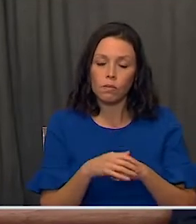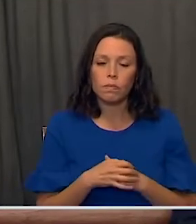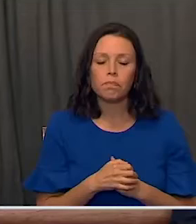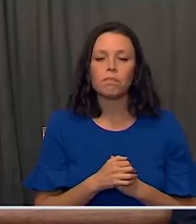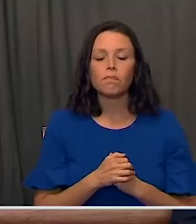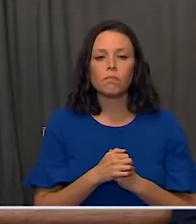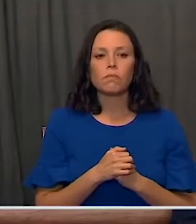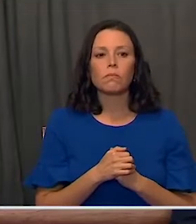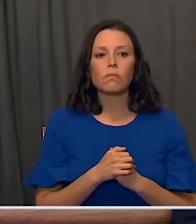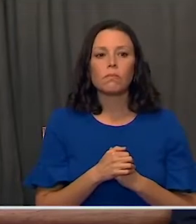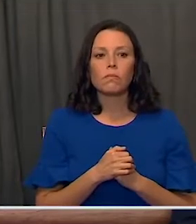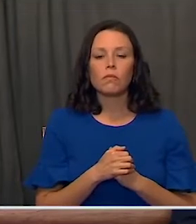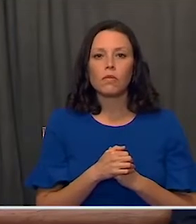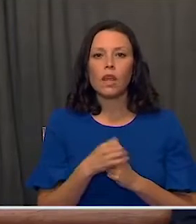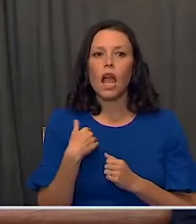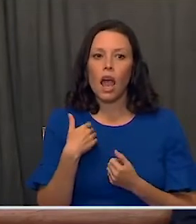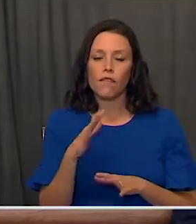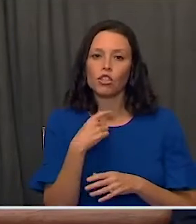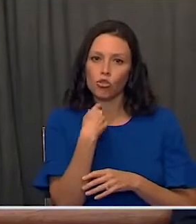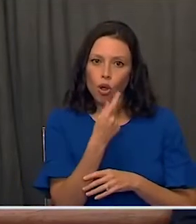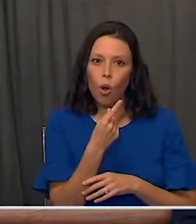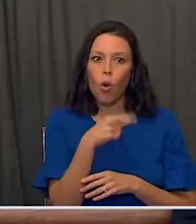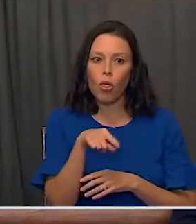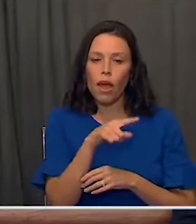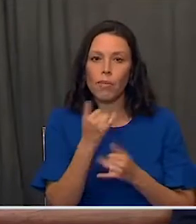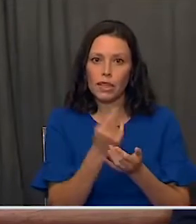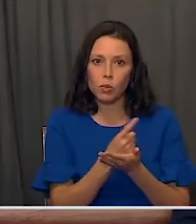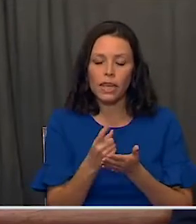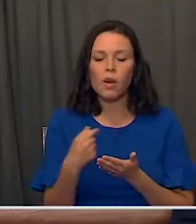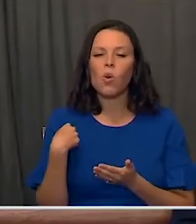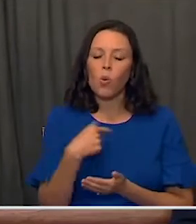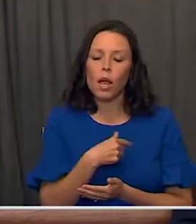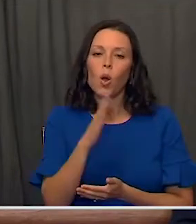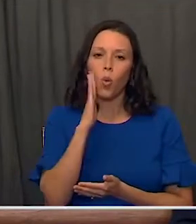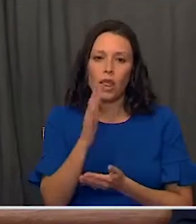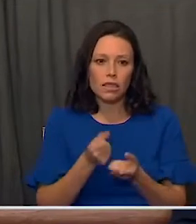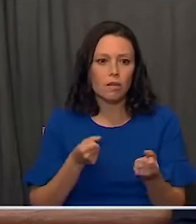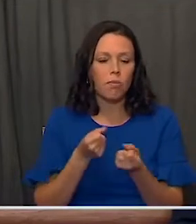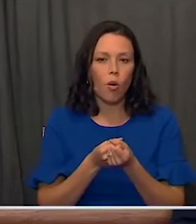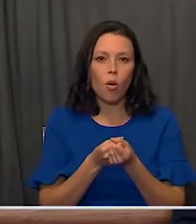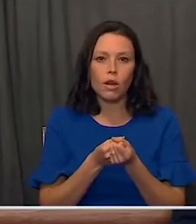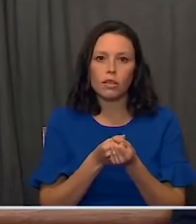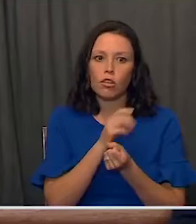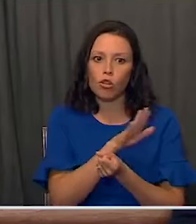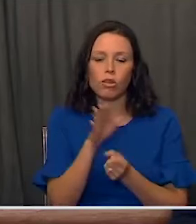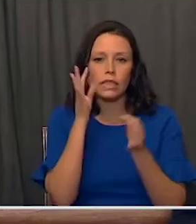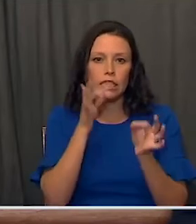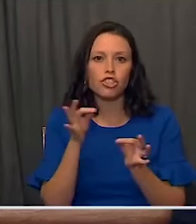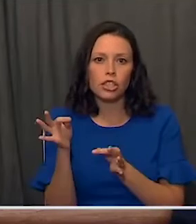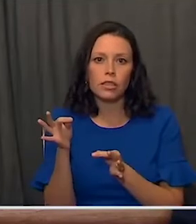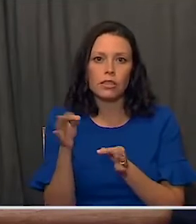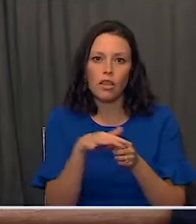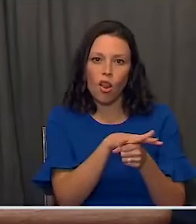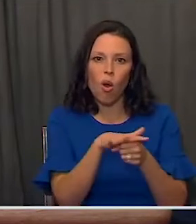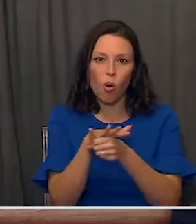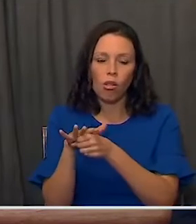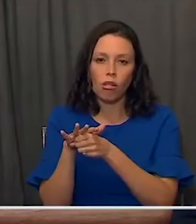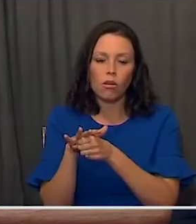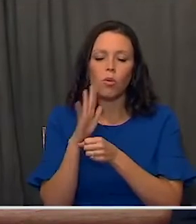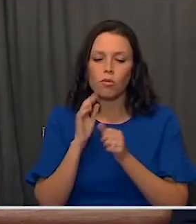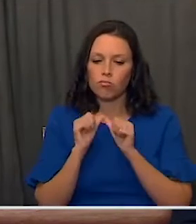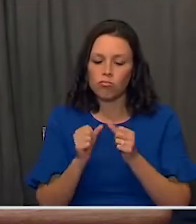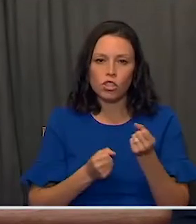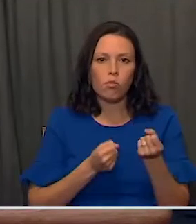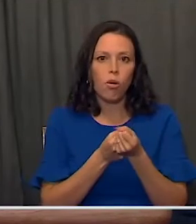You can assure them, as we did governors again this week, that we'll support decision making at the local level and we'll continue to support